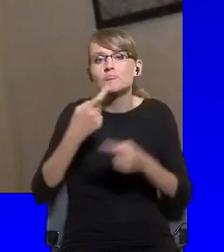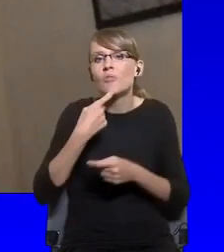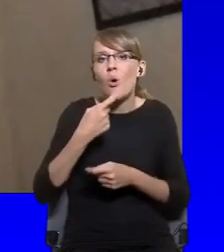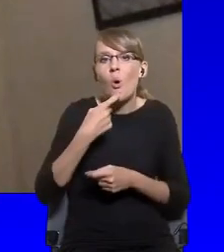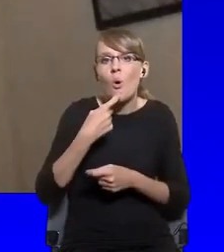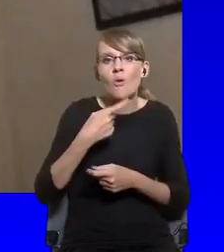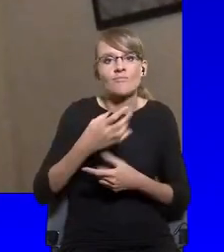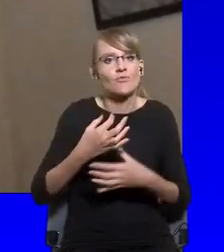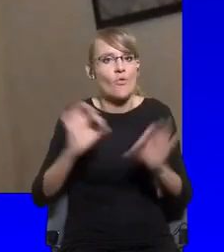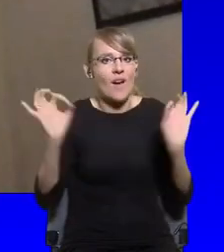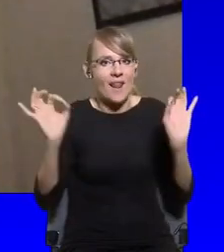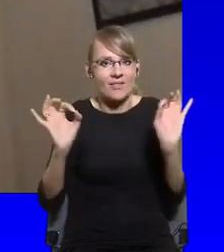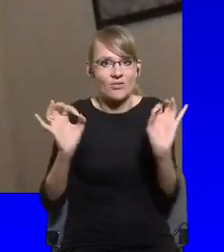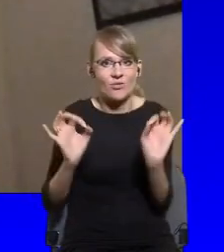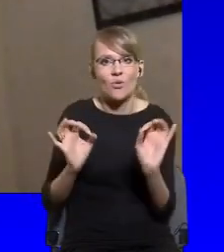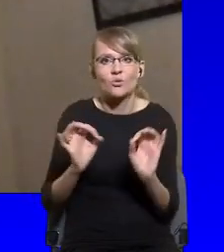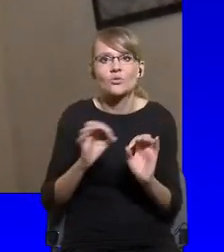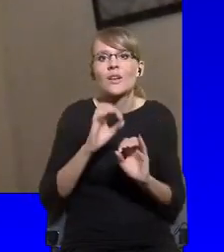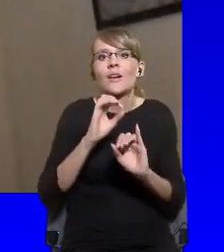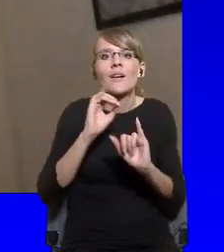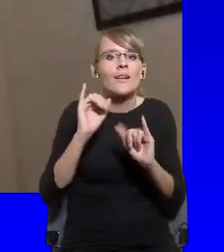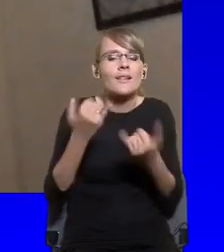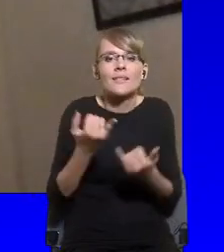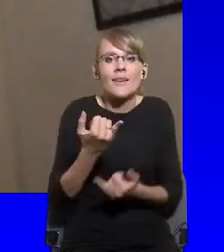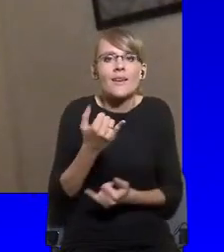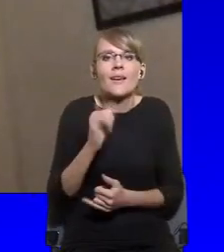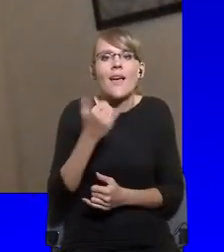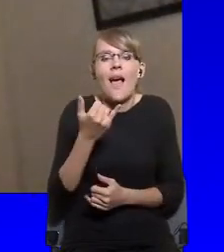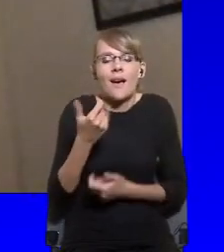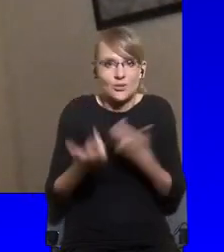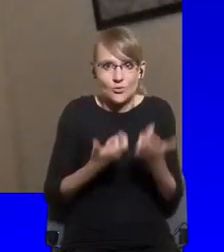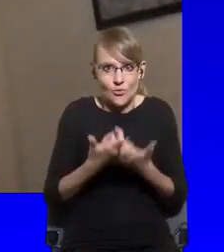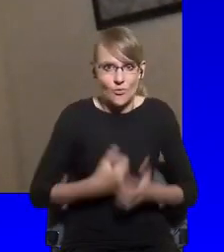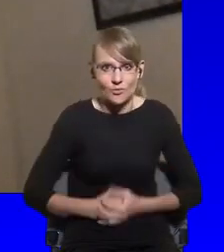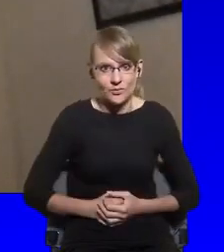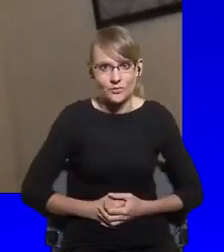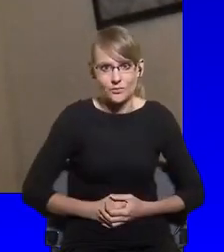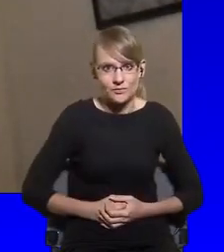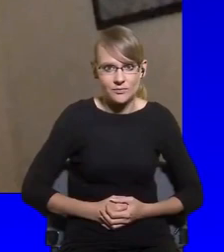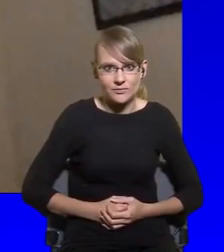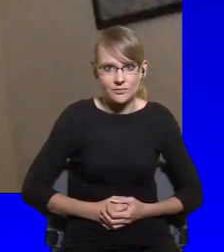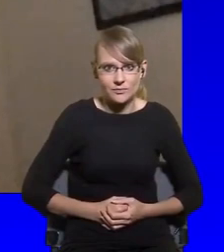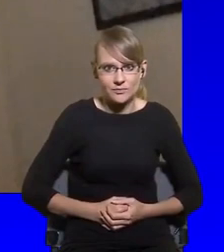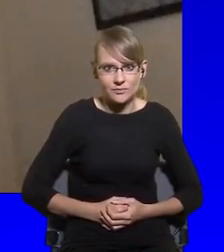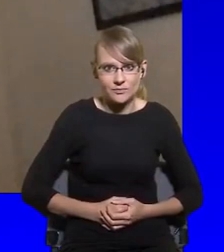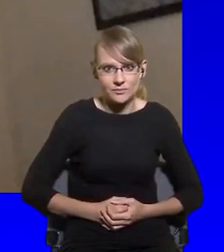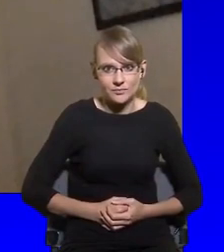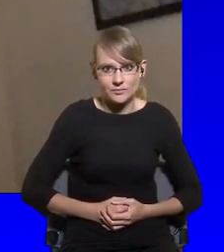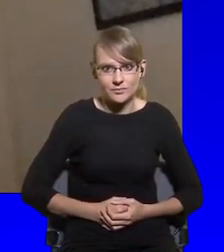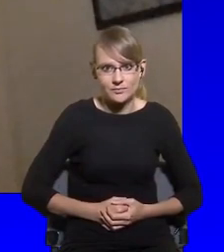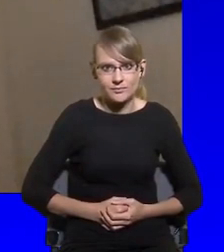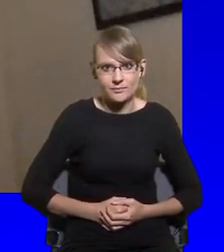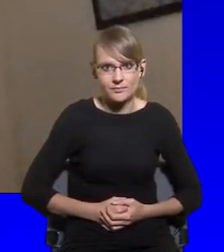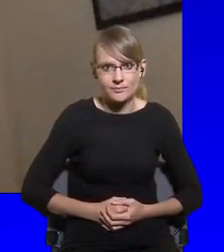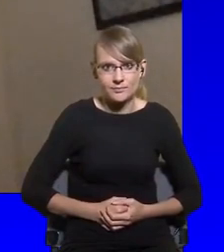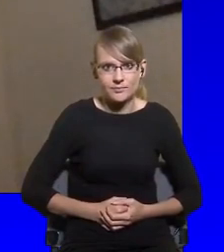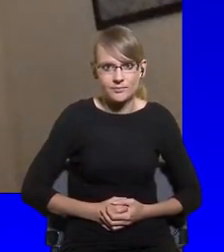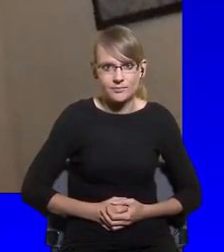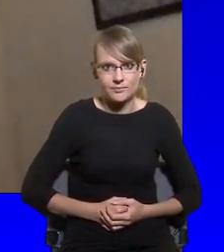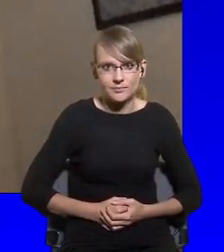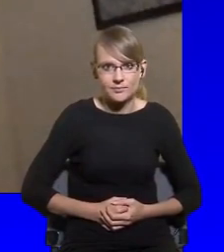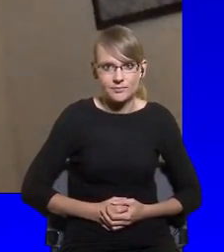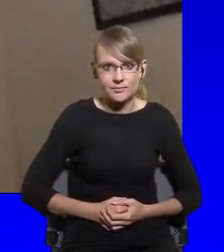actually one of the most interesting things that will happen, I think, as we move onwards is bigger